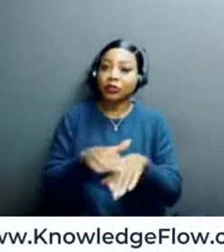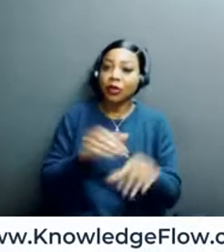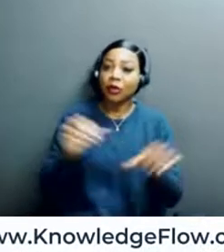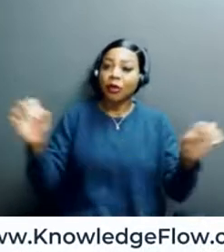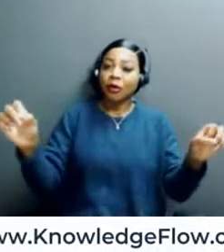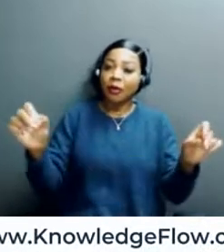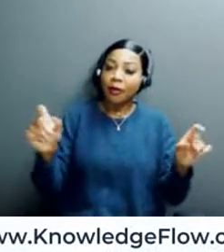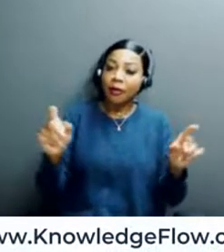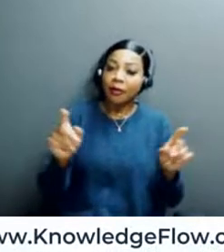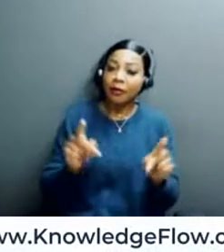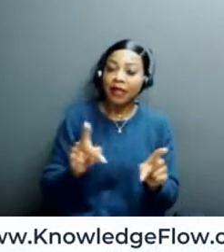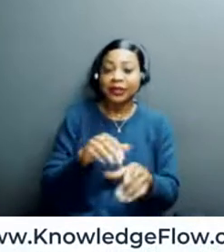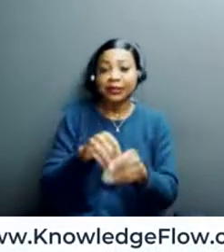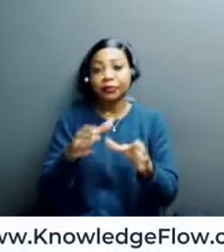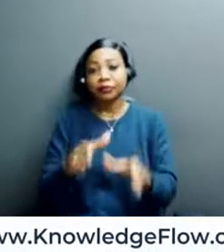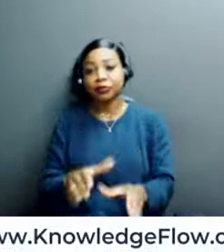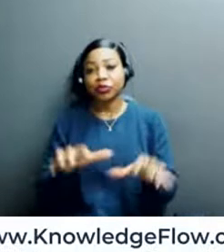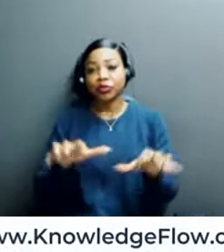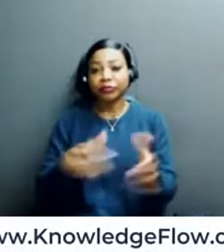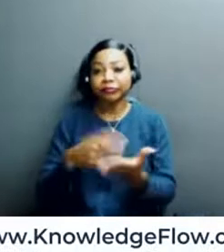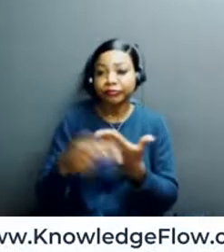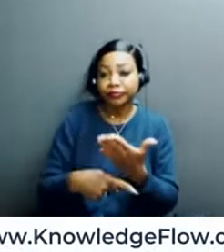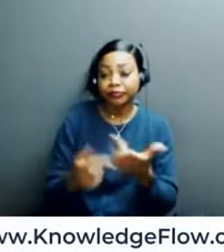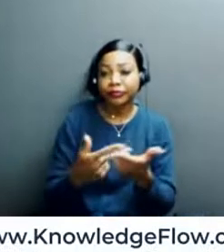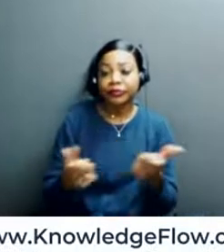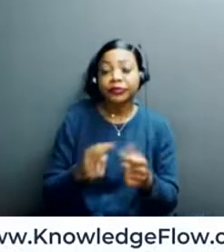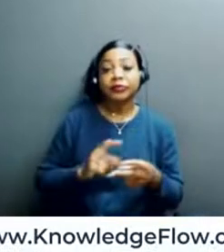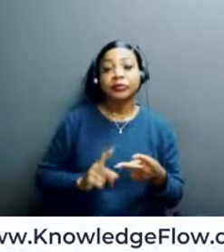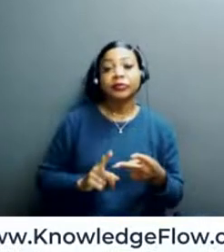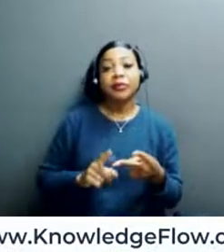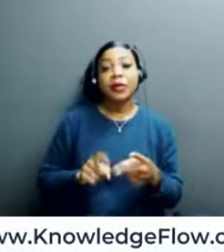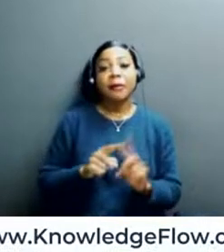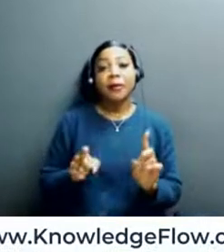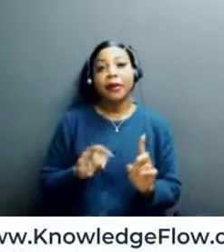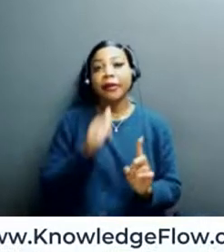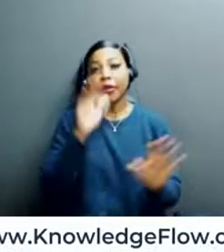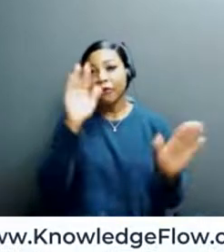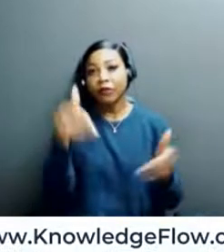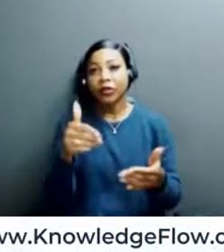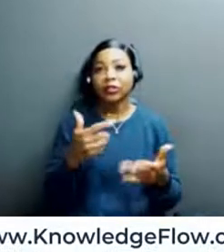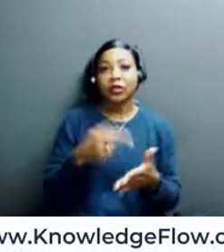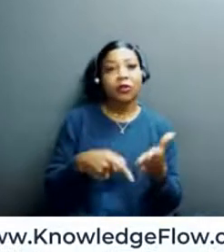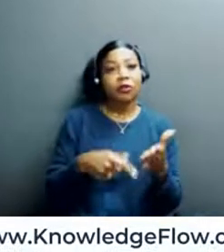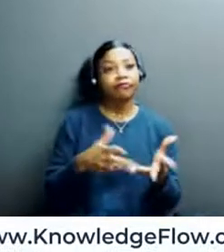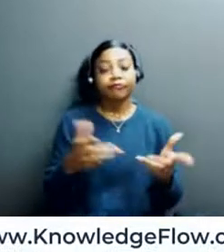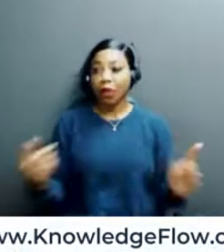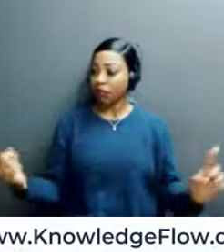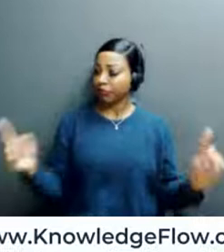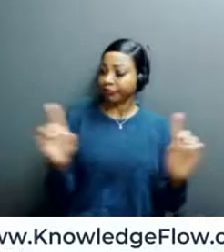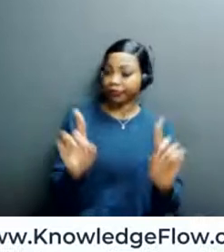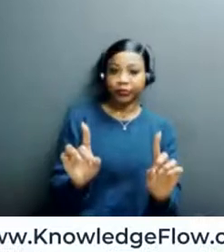to not focus on, and I think this question comes up in a few minutes, to not focus on pairing an older person with a younger person necessarily.